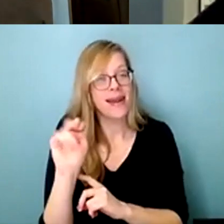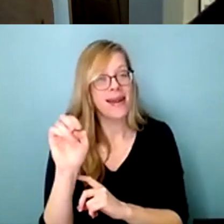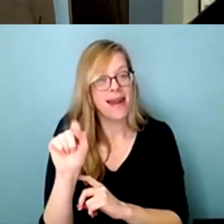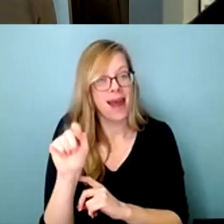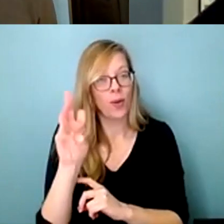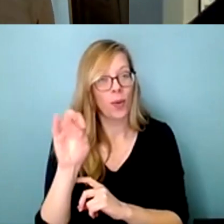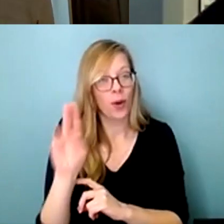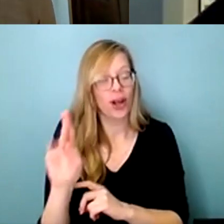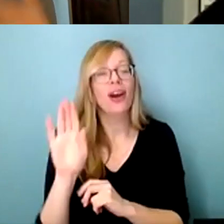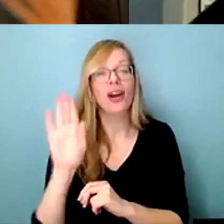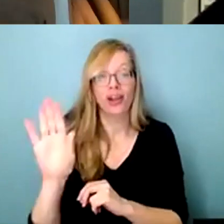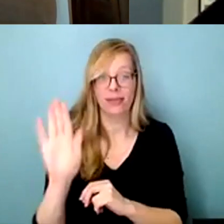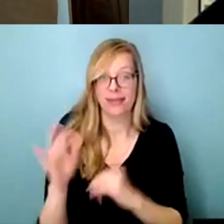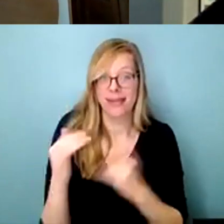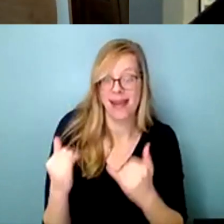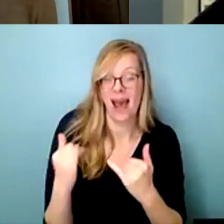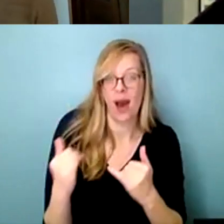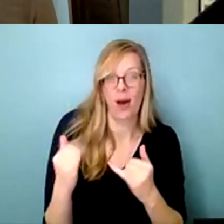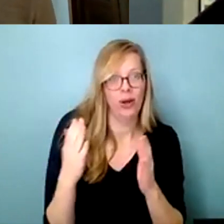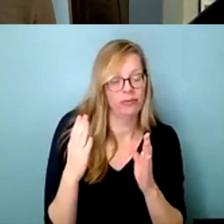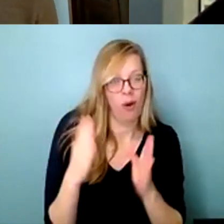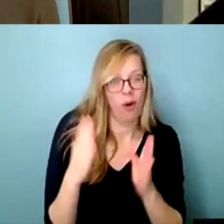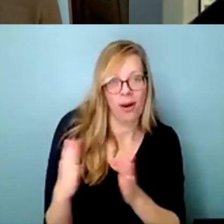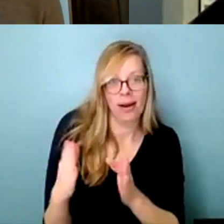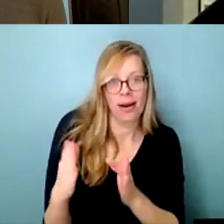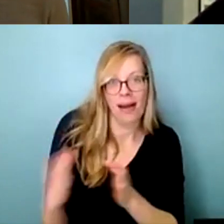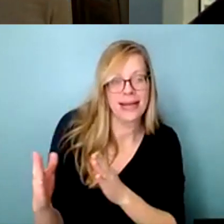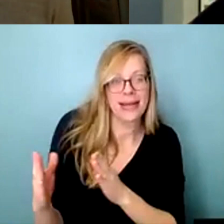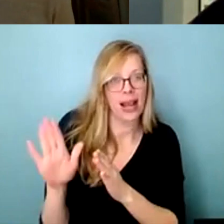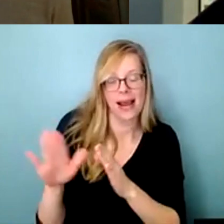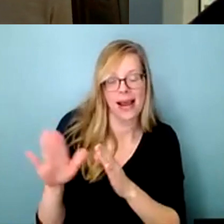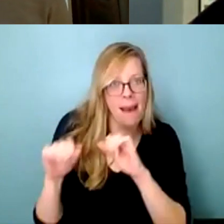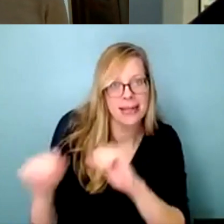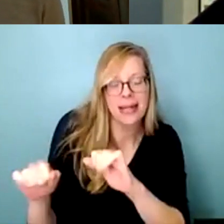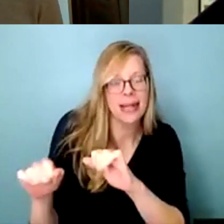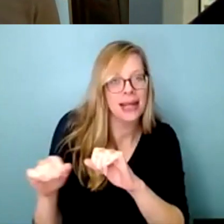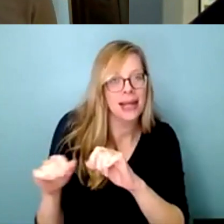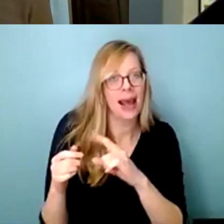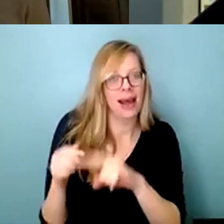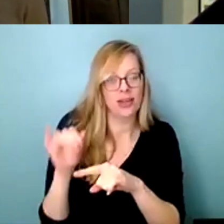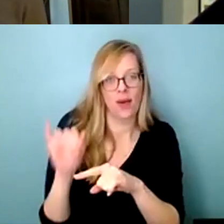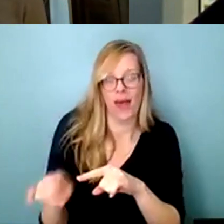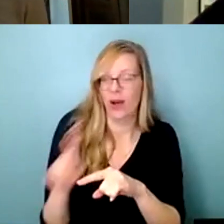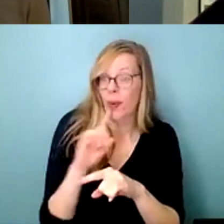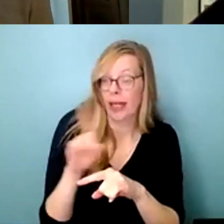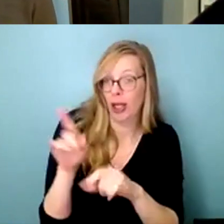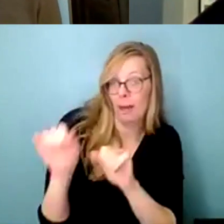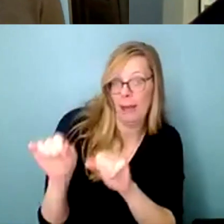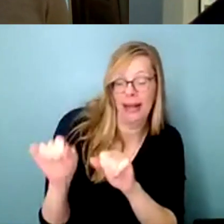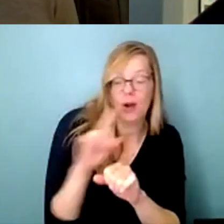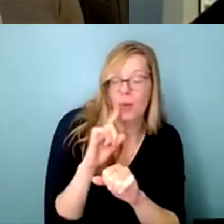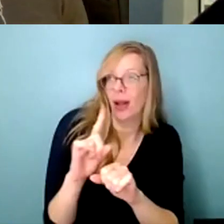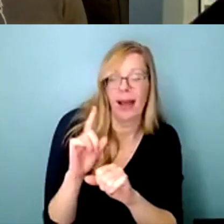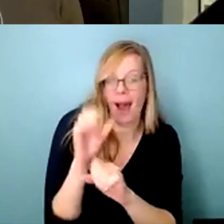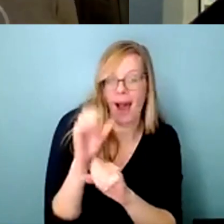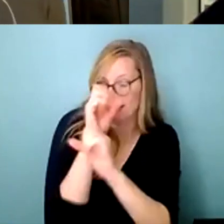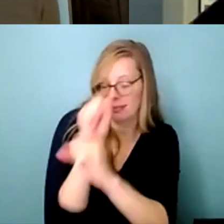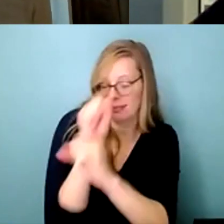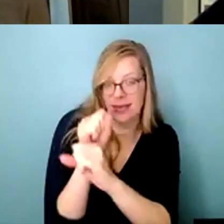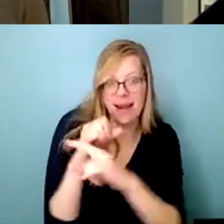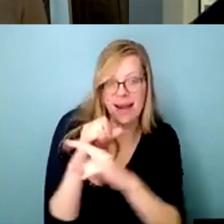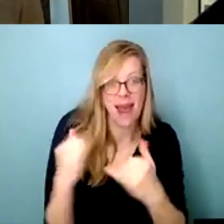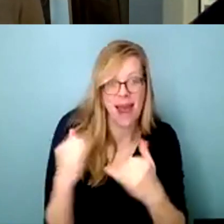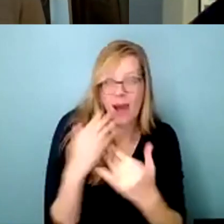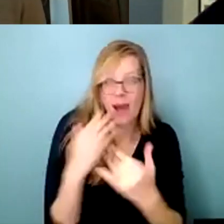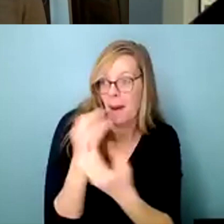organizing uh capacity or your capacity as a network weaver was uh really blew me away when we first met and i'm so grateful now that we have a